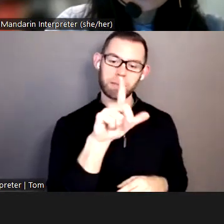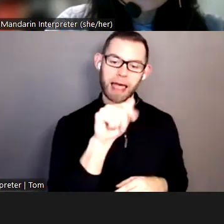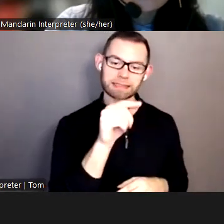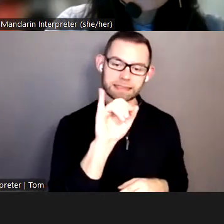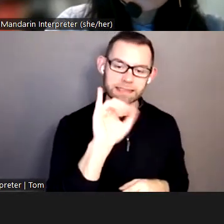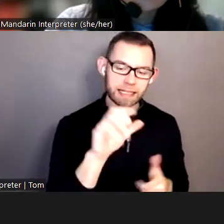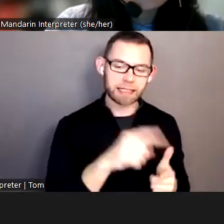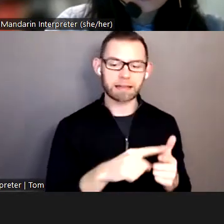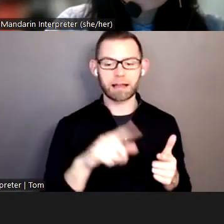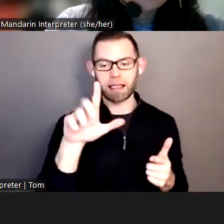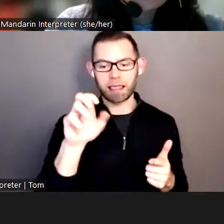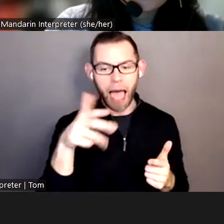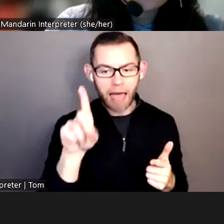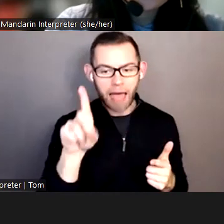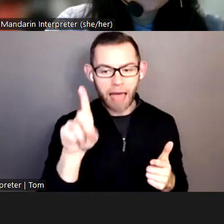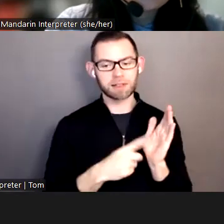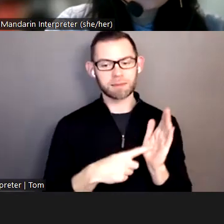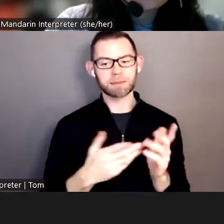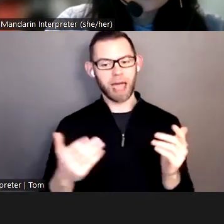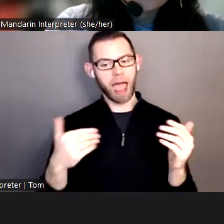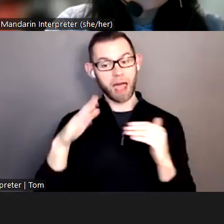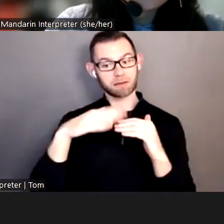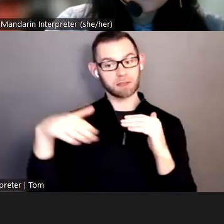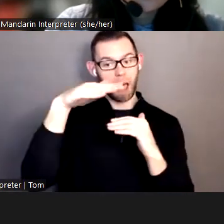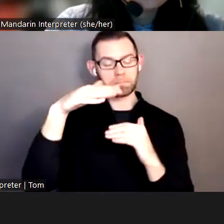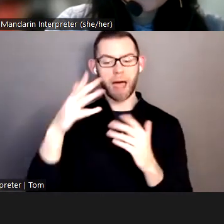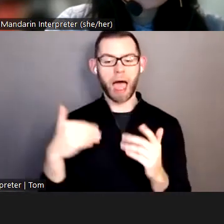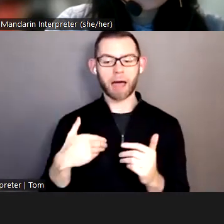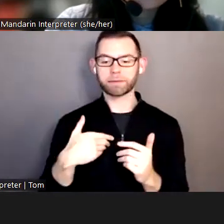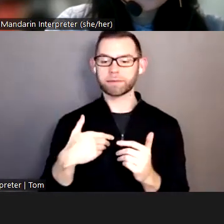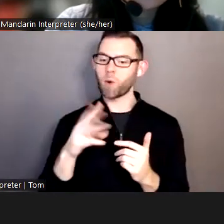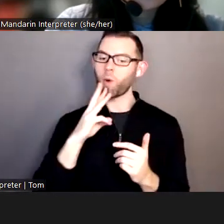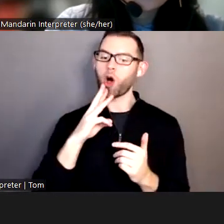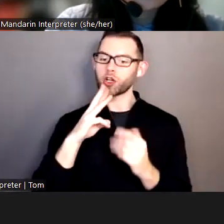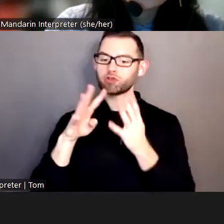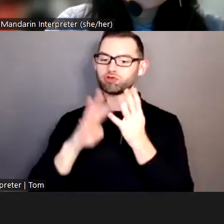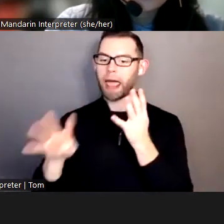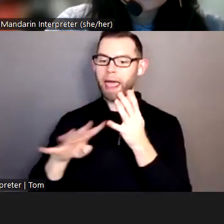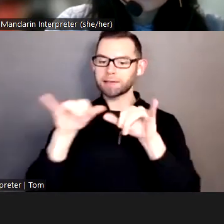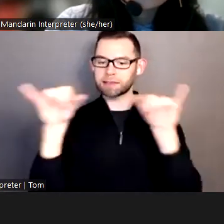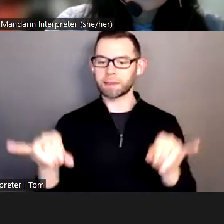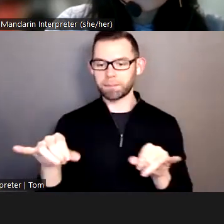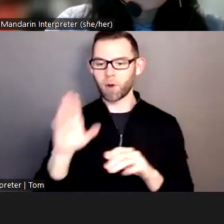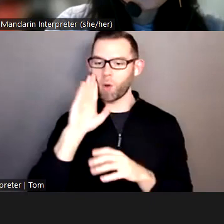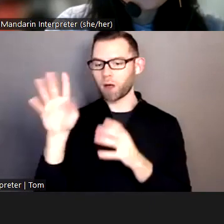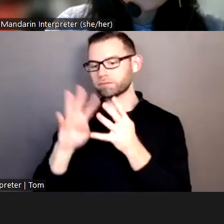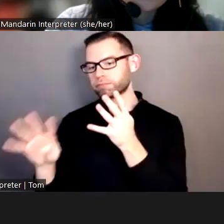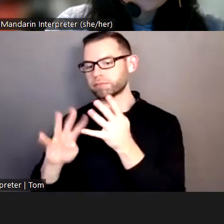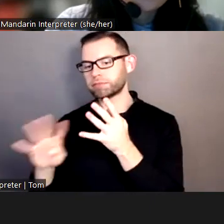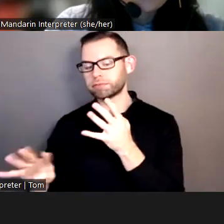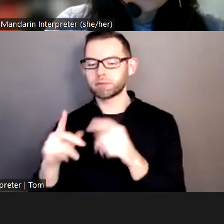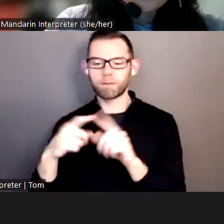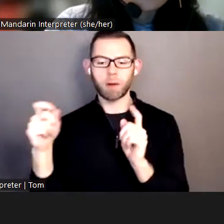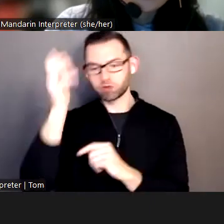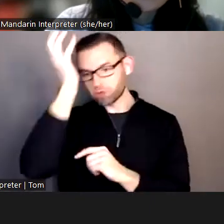top of the liner, they have a storm water drainage system that filters out both the liquids produced by trash